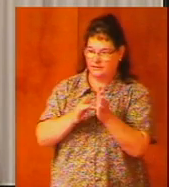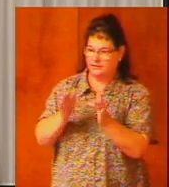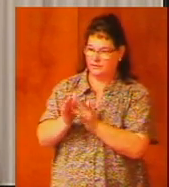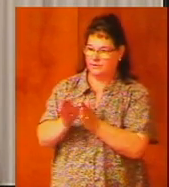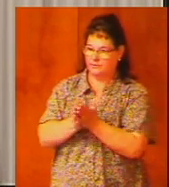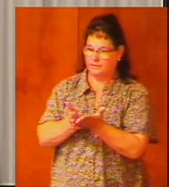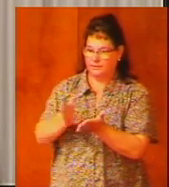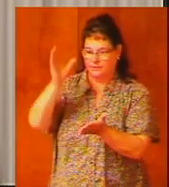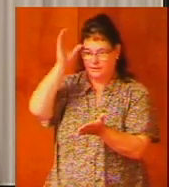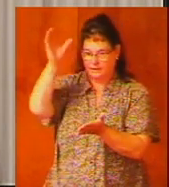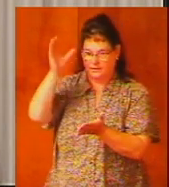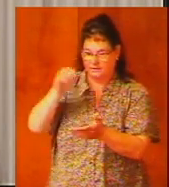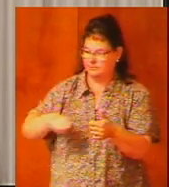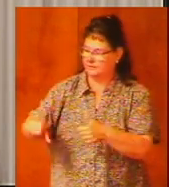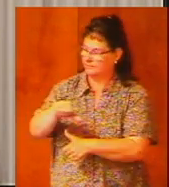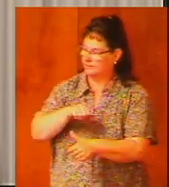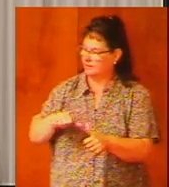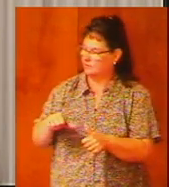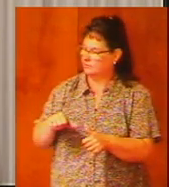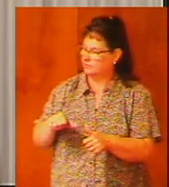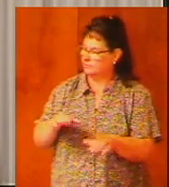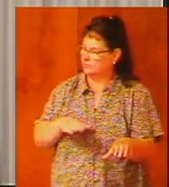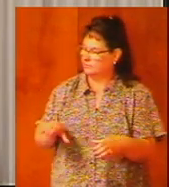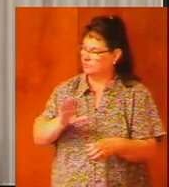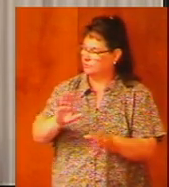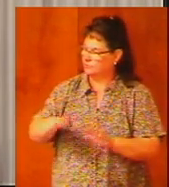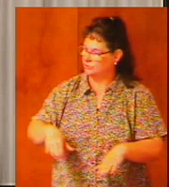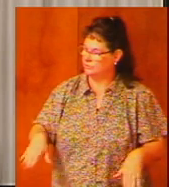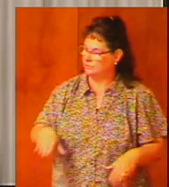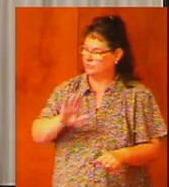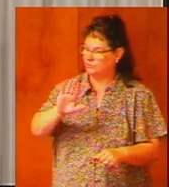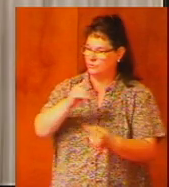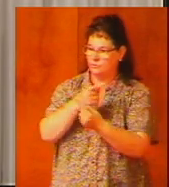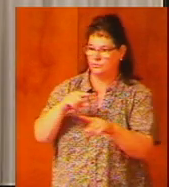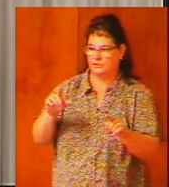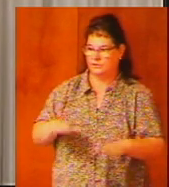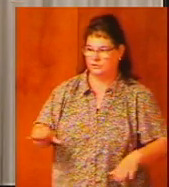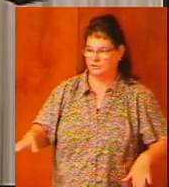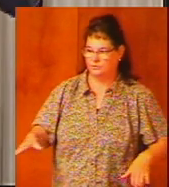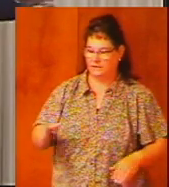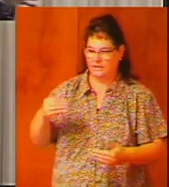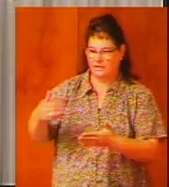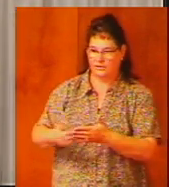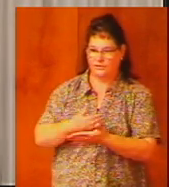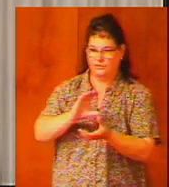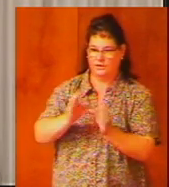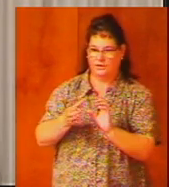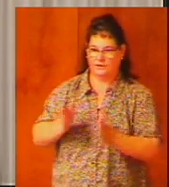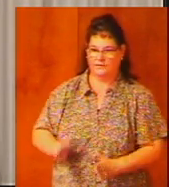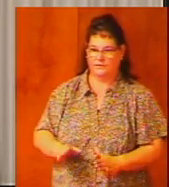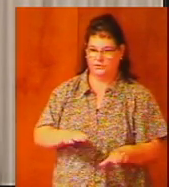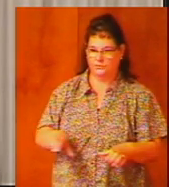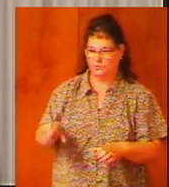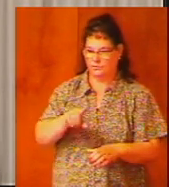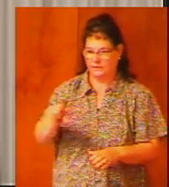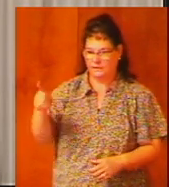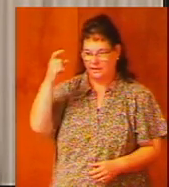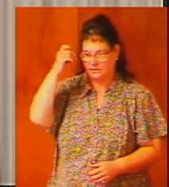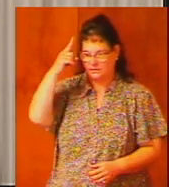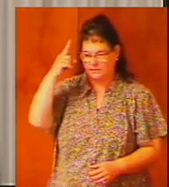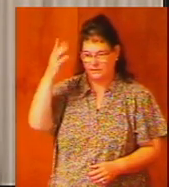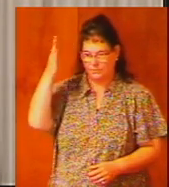concept of fellowship do your kids and your grandkids and new converts do they understand